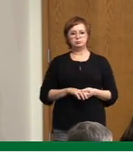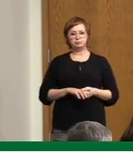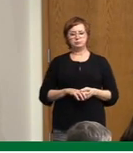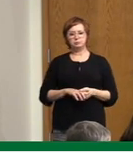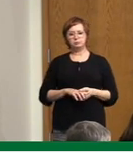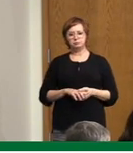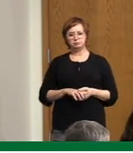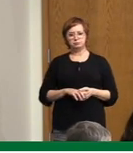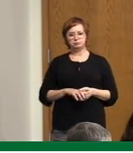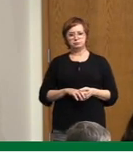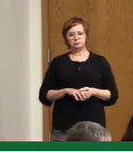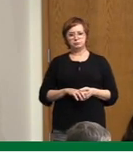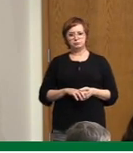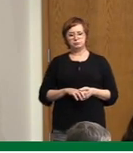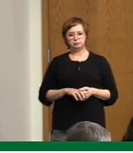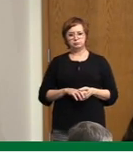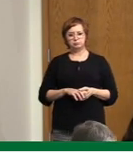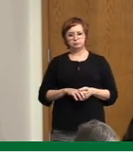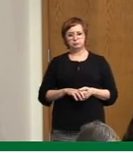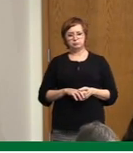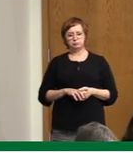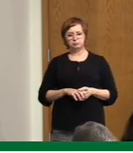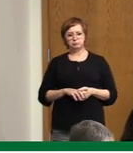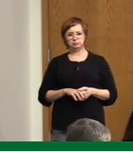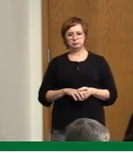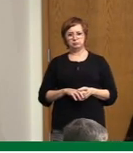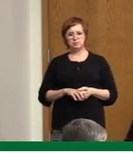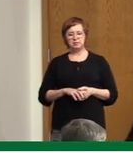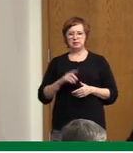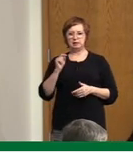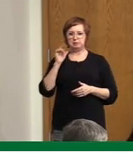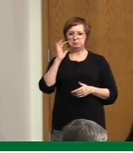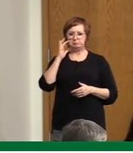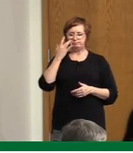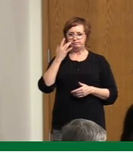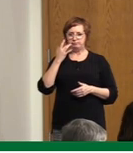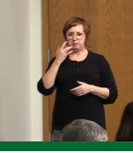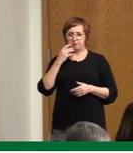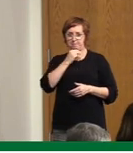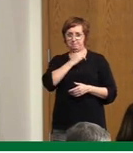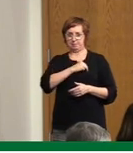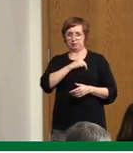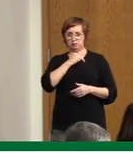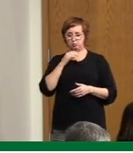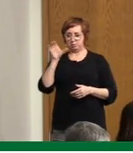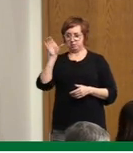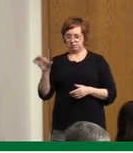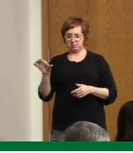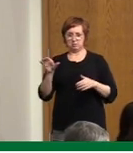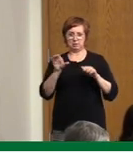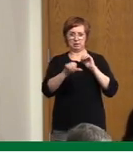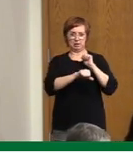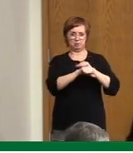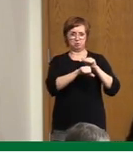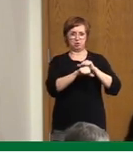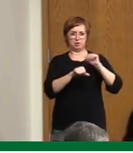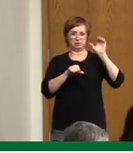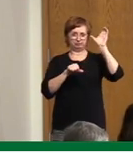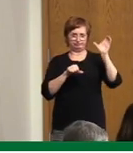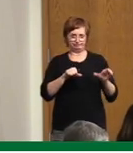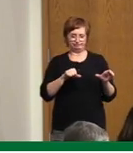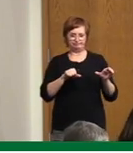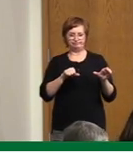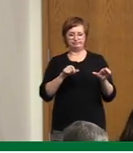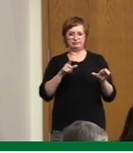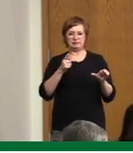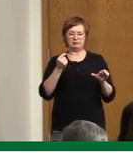Given that we're kind of stuck between Manitoba and Alberta right now, is there any realistic scenario, given their